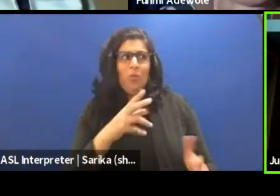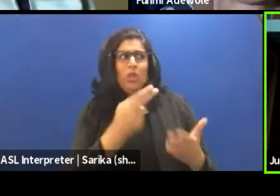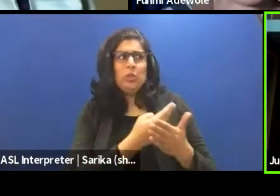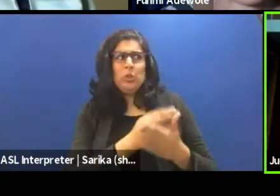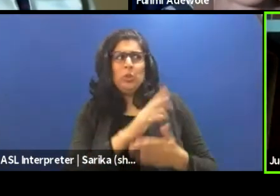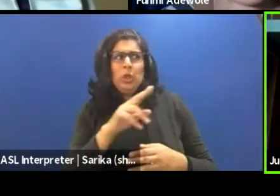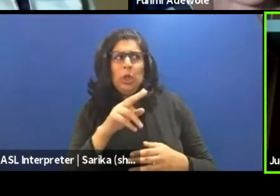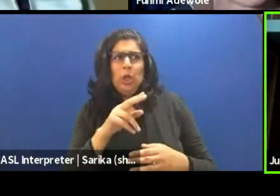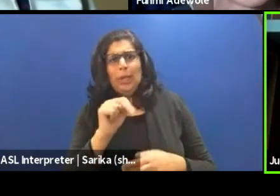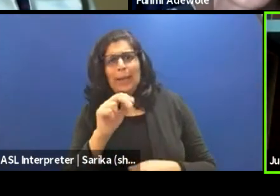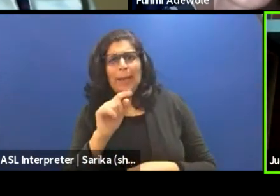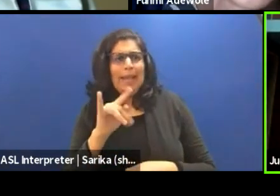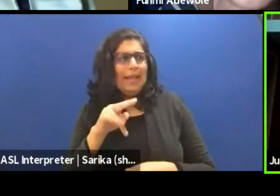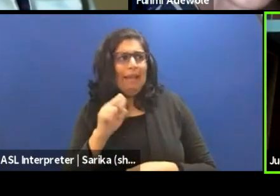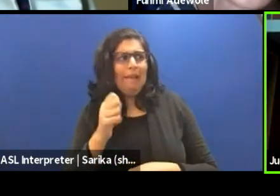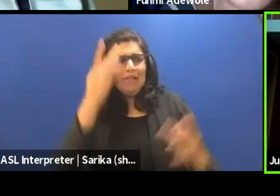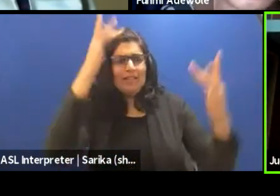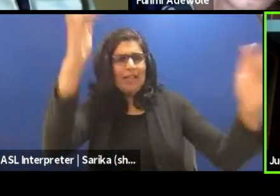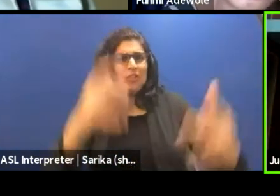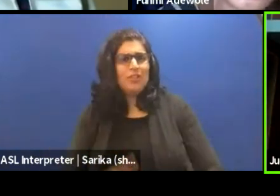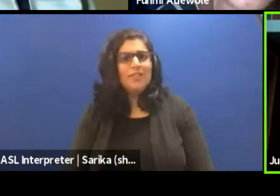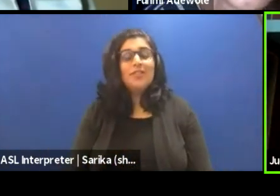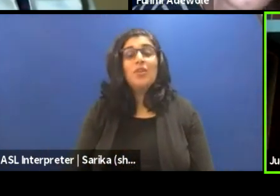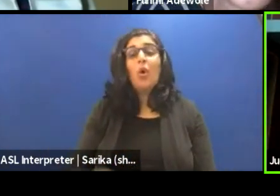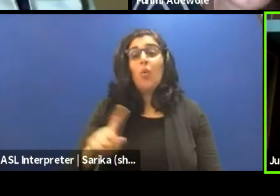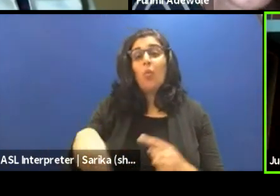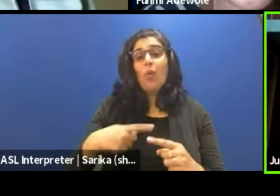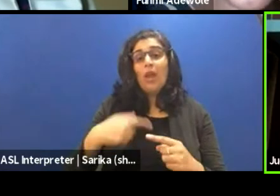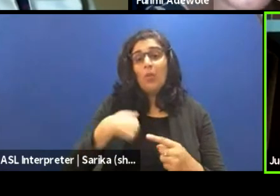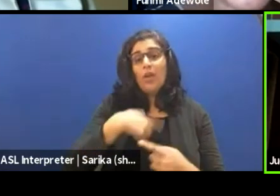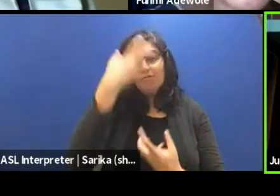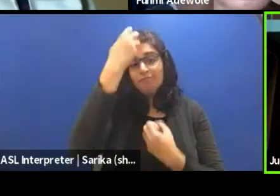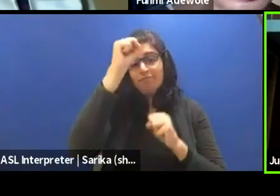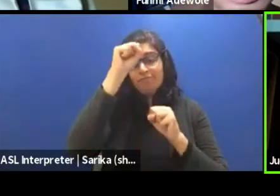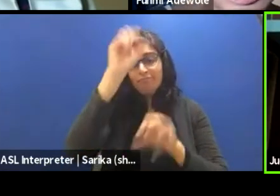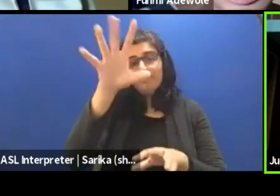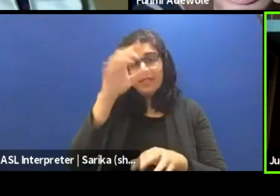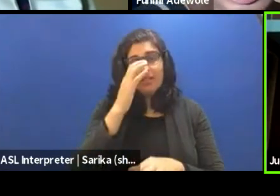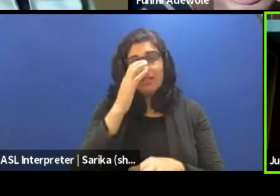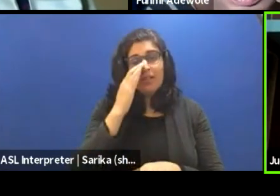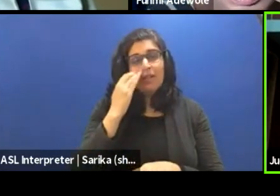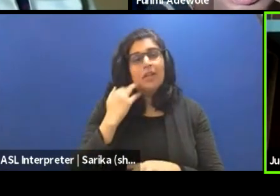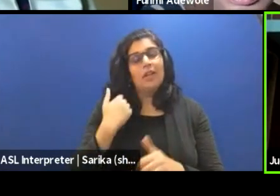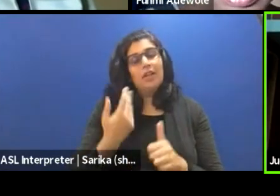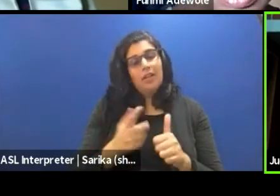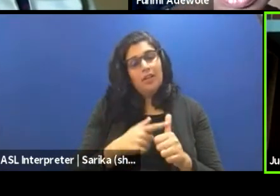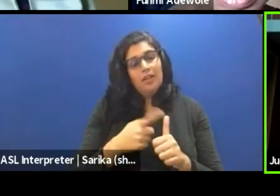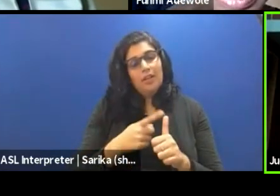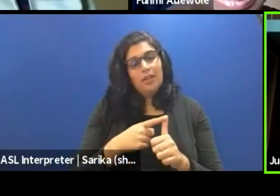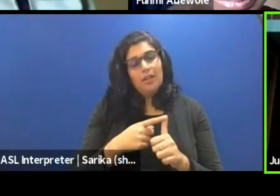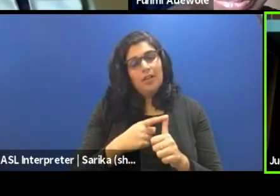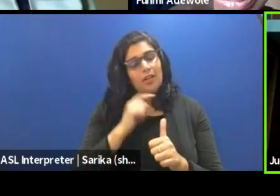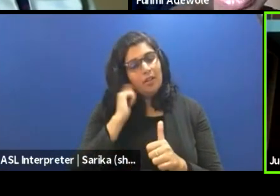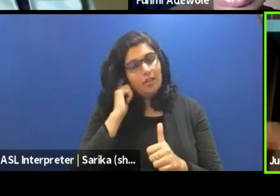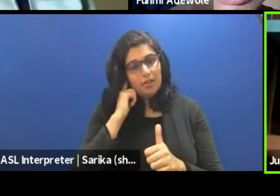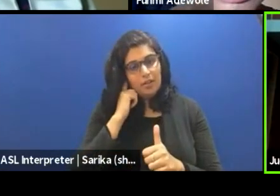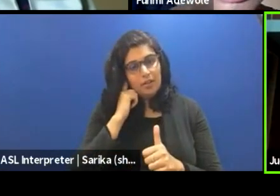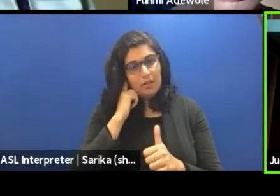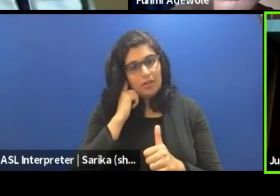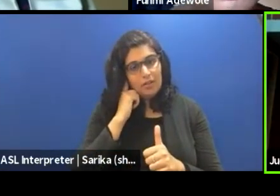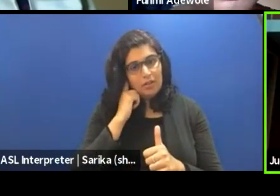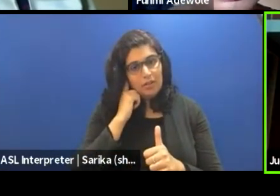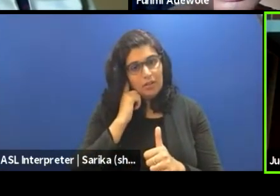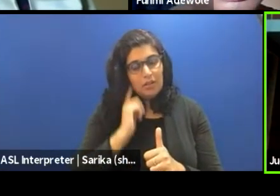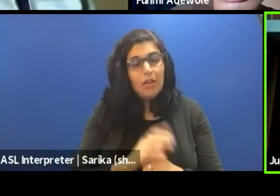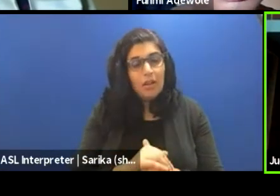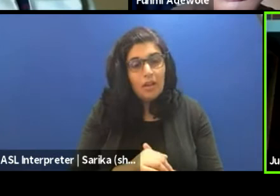So, so when we decolonize, we have to first and foremost, first win the identity politics, which is what Fumi said and